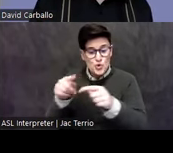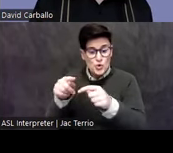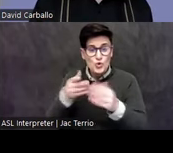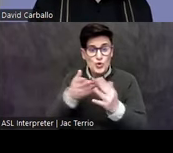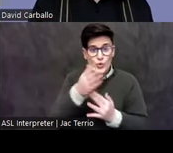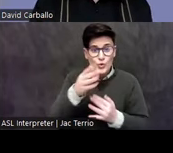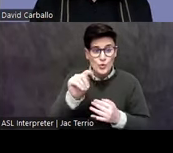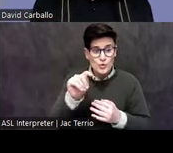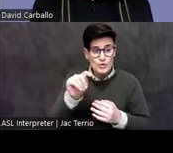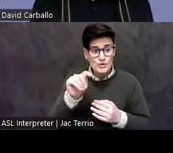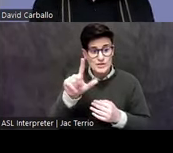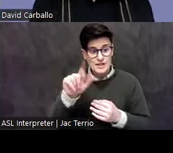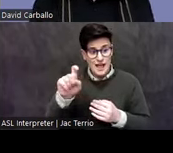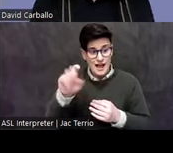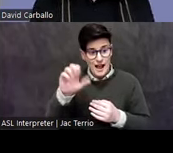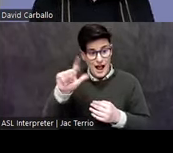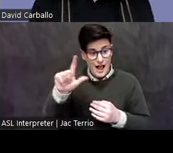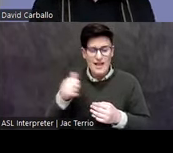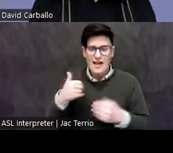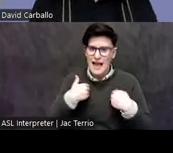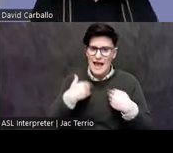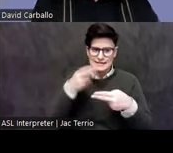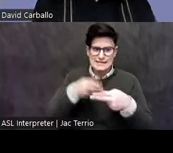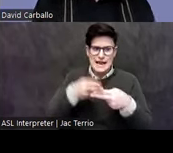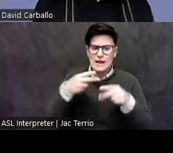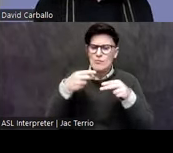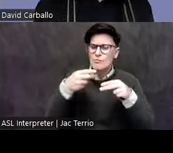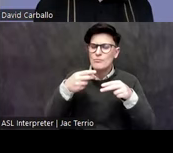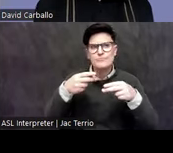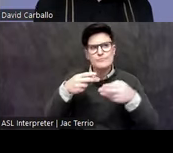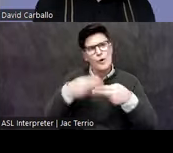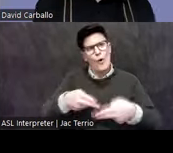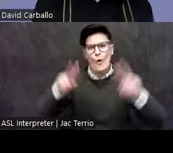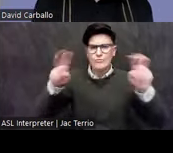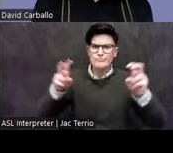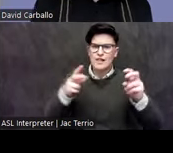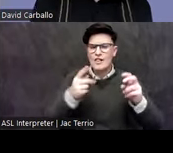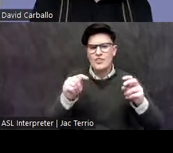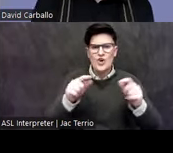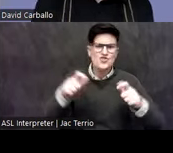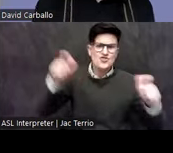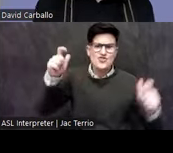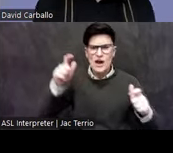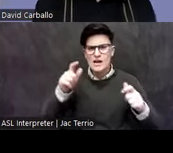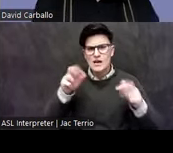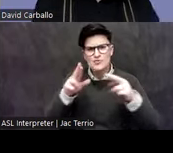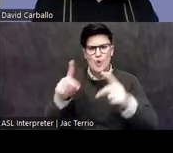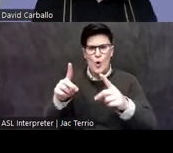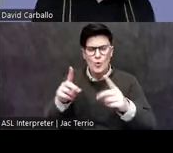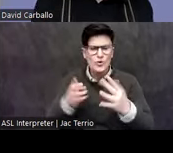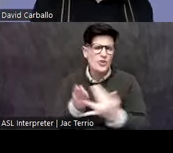had a Nahuatl name, meaning the Great Road. so the Great Road went through northern Tlaxcala.